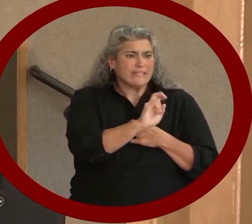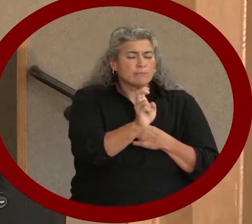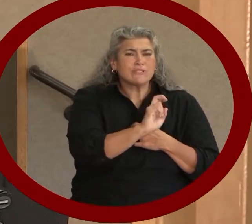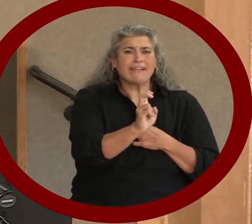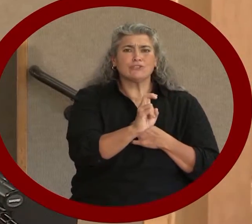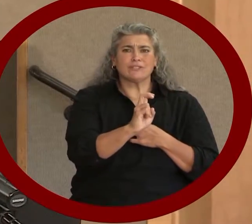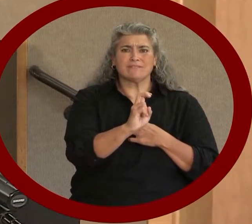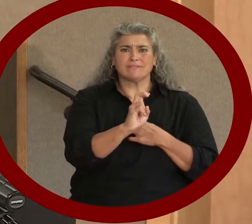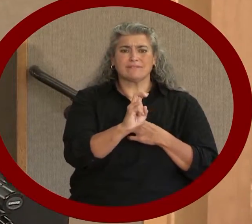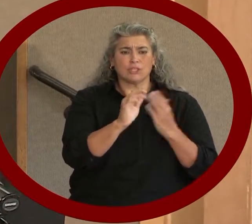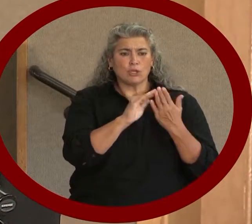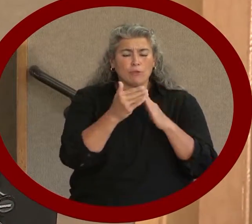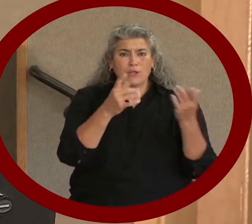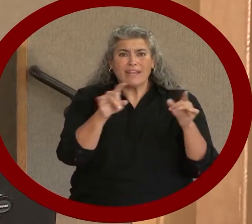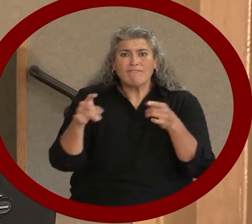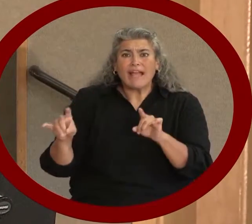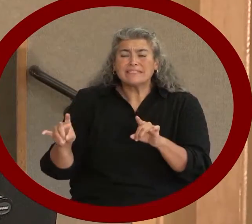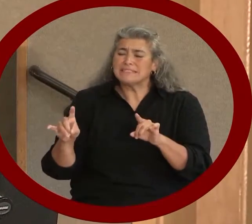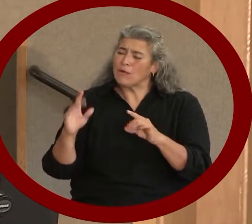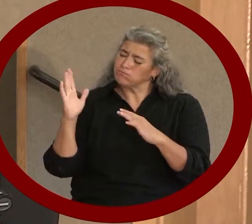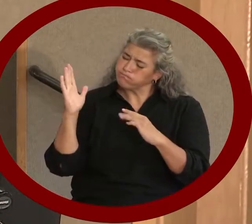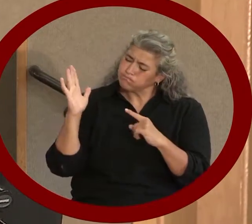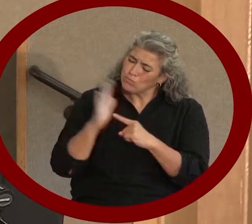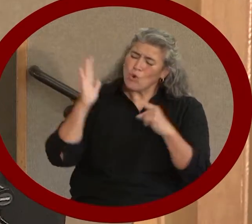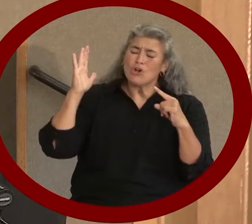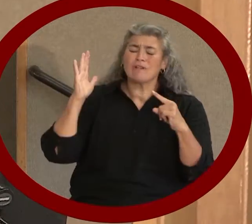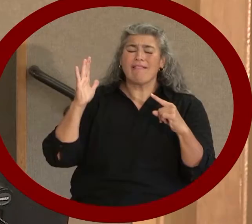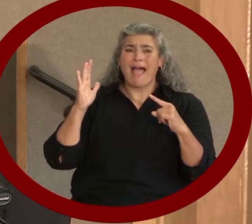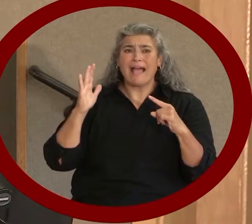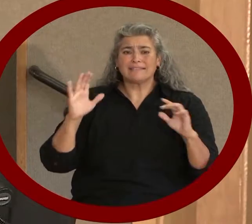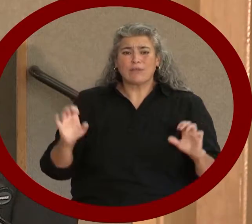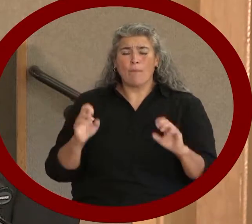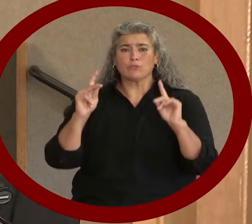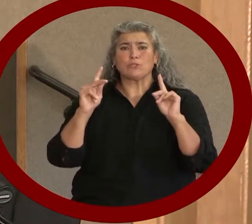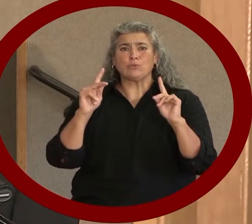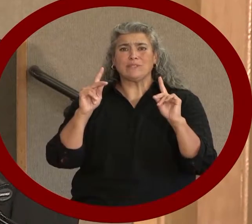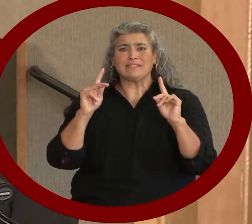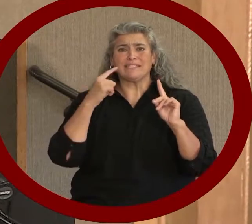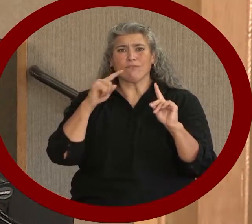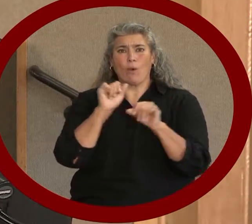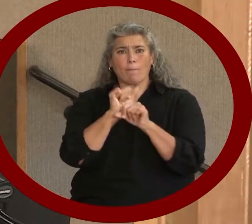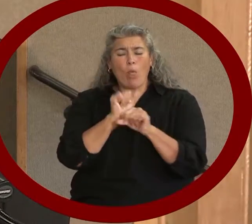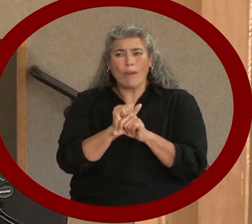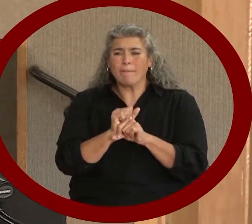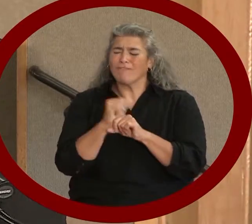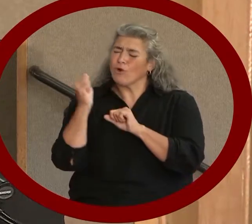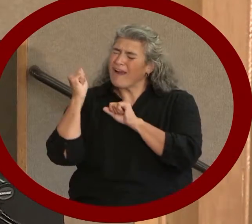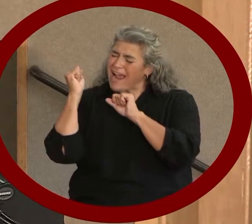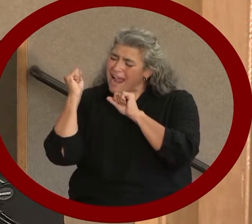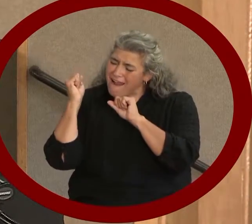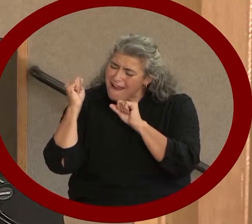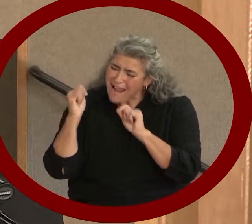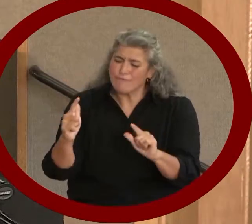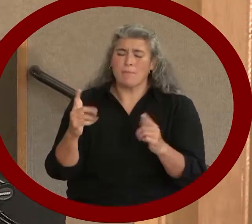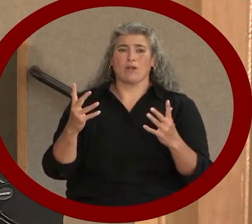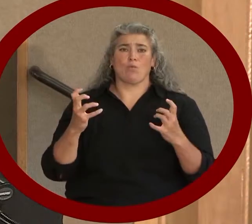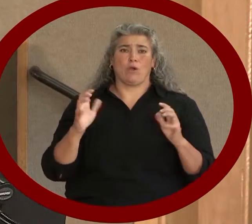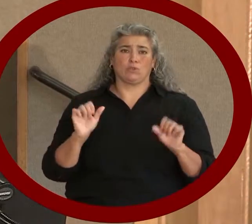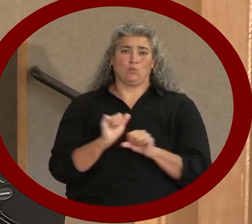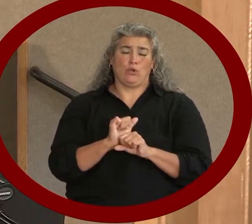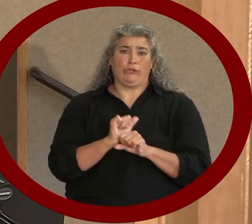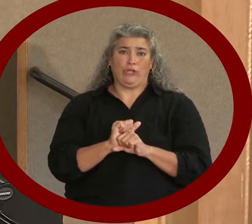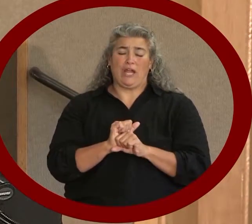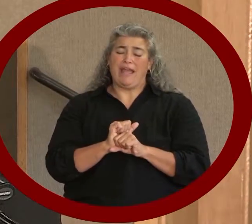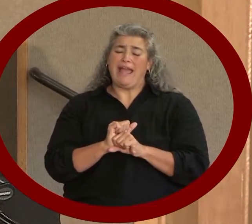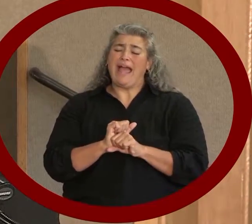events. We have to have world-class opportunities for employment for every citizen who wants to work. We have to